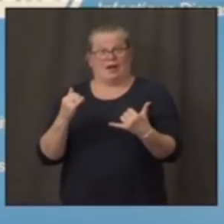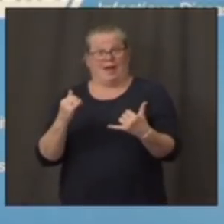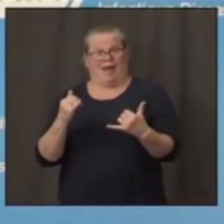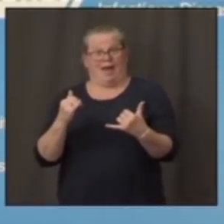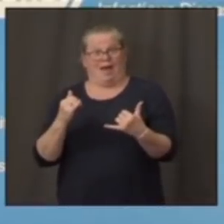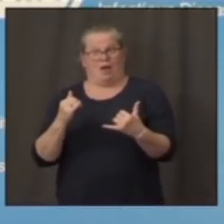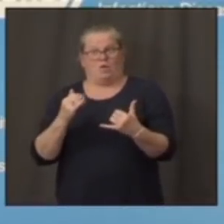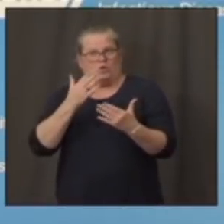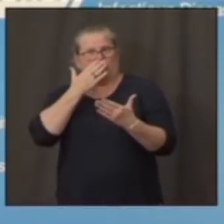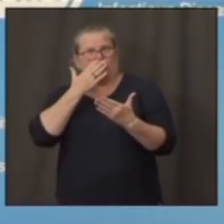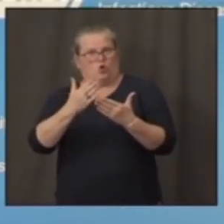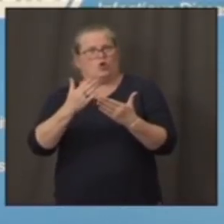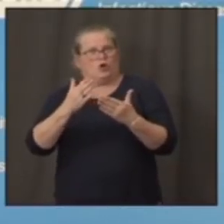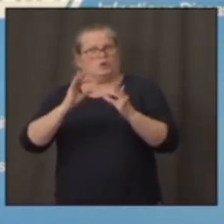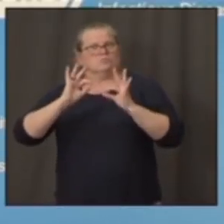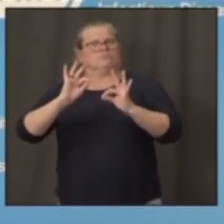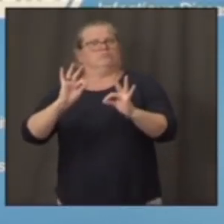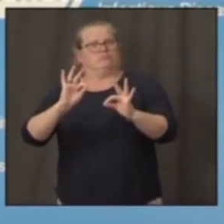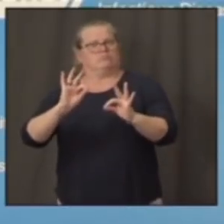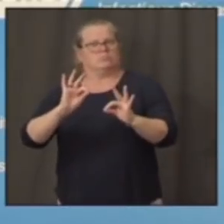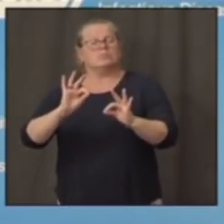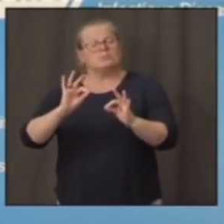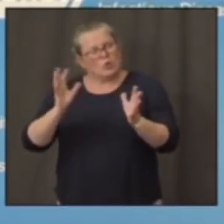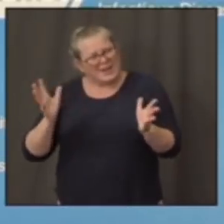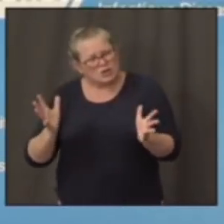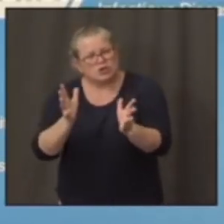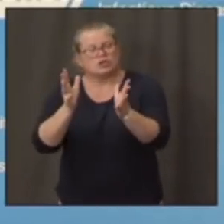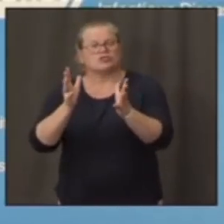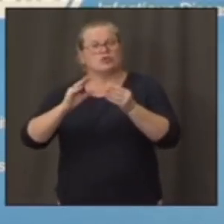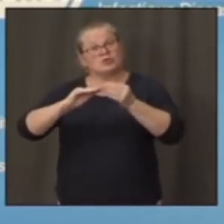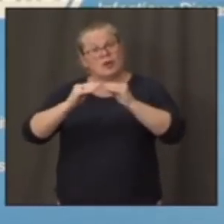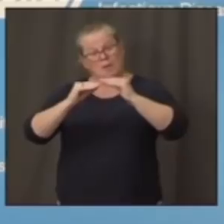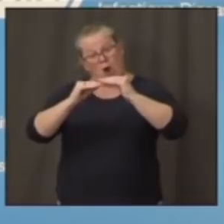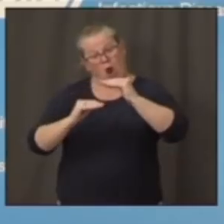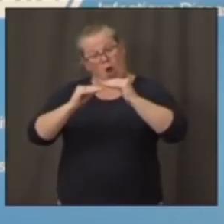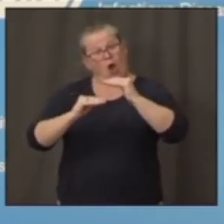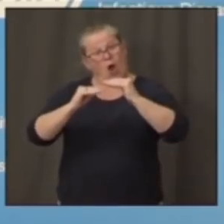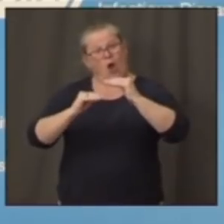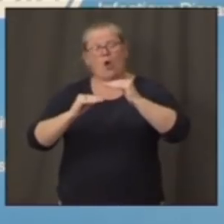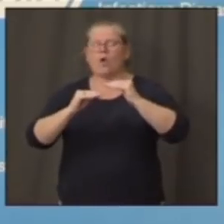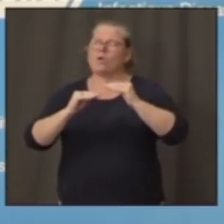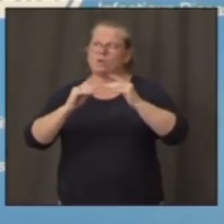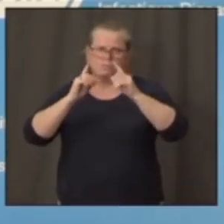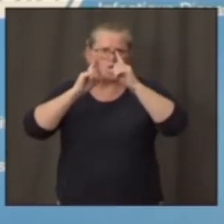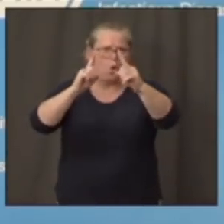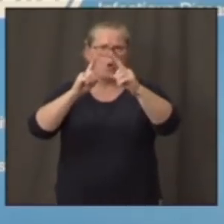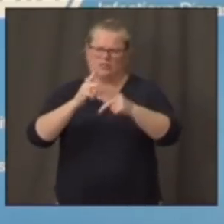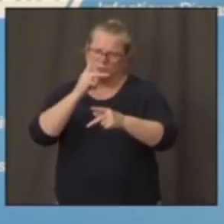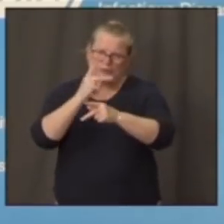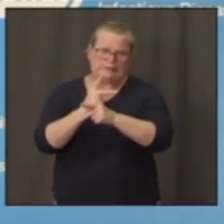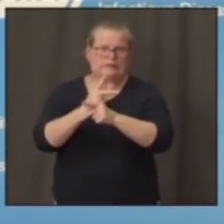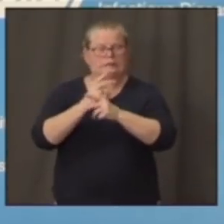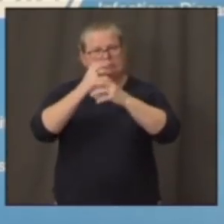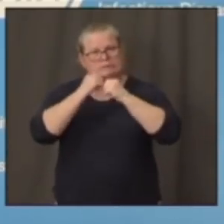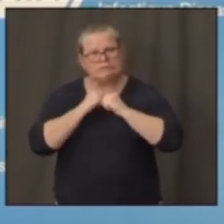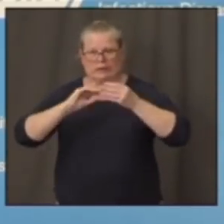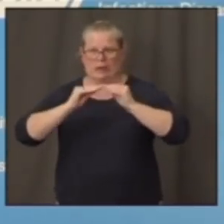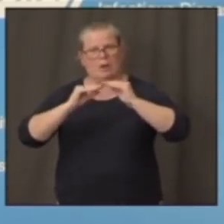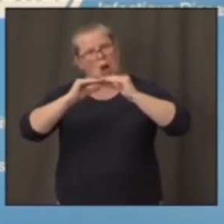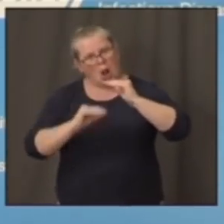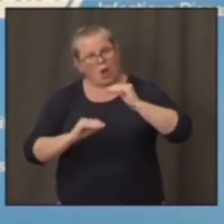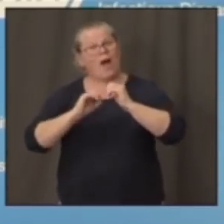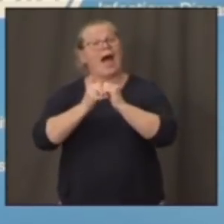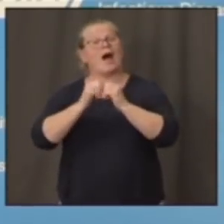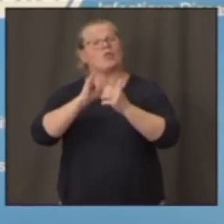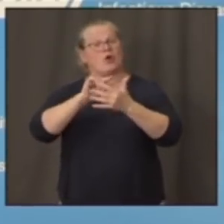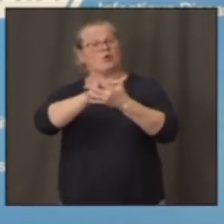very low baseline to try and keep it there by doing the things that I've just mentioned. And